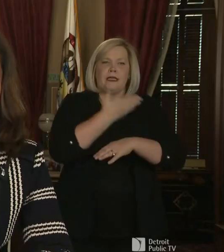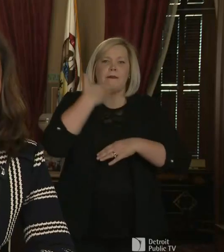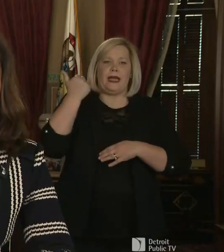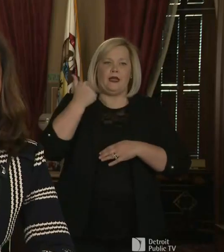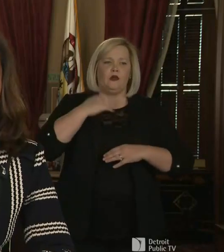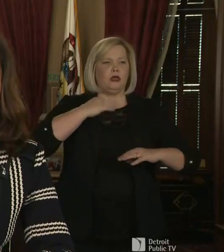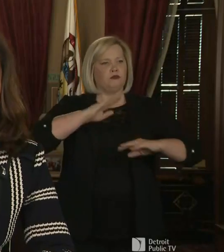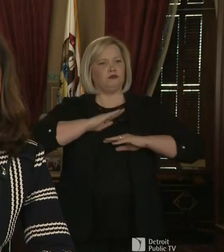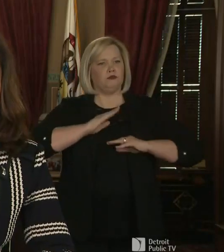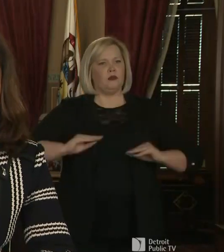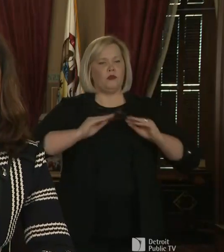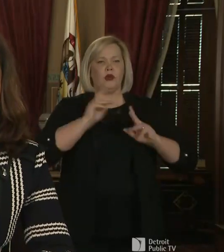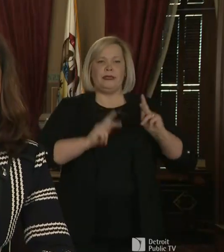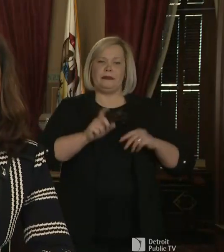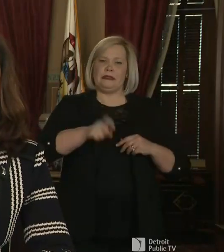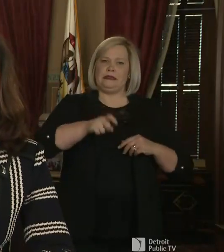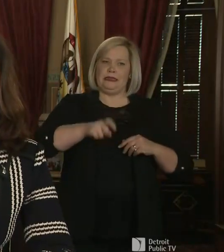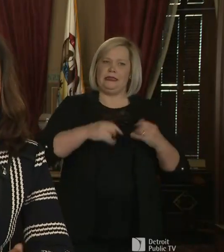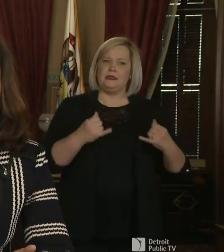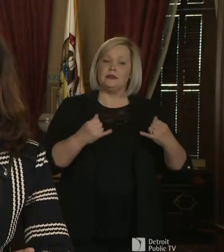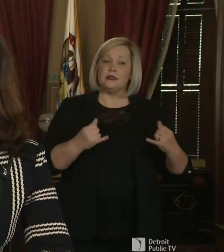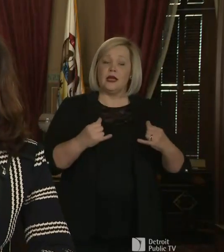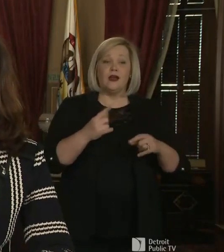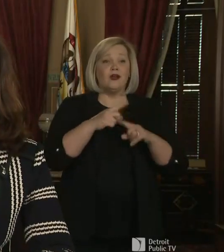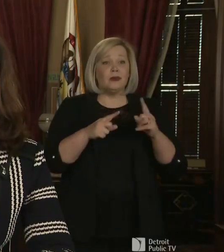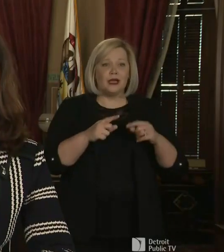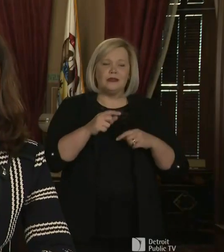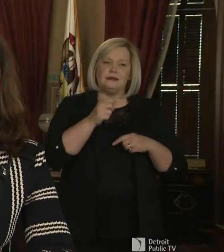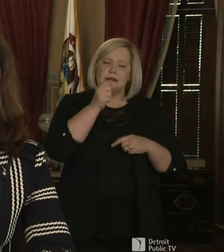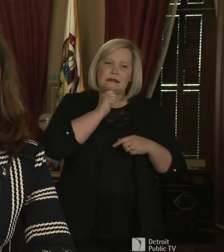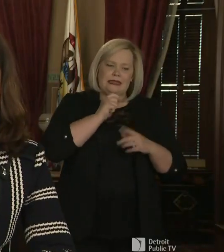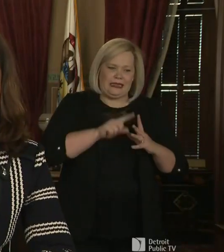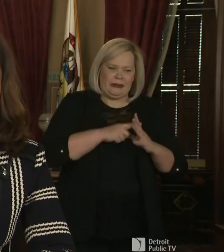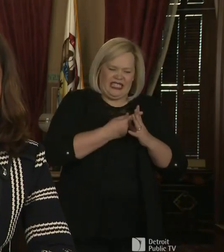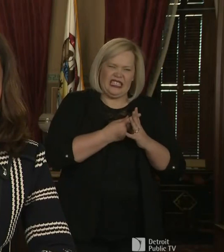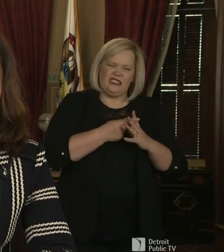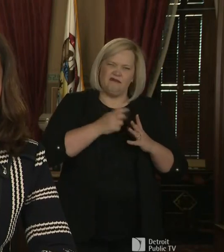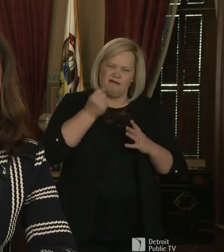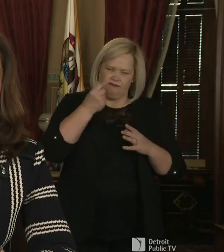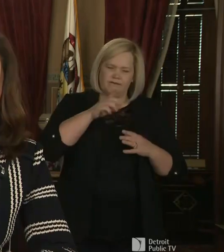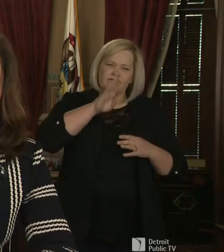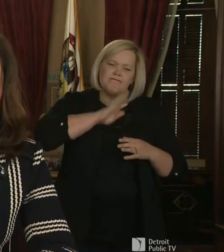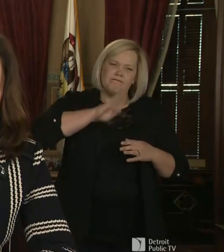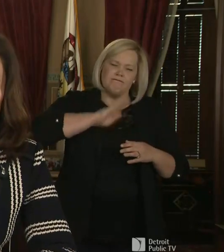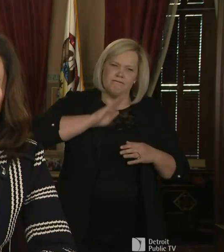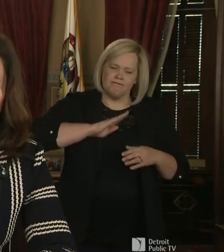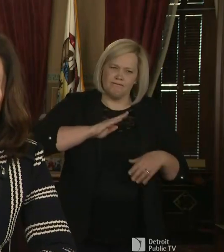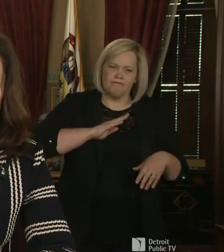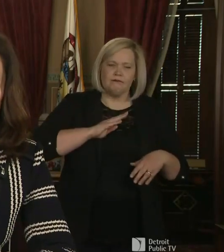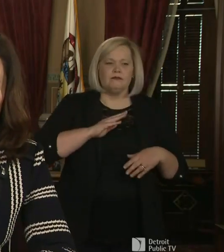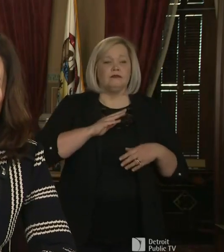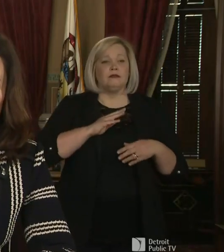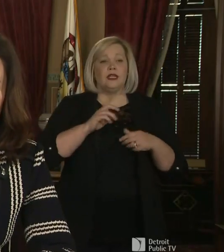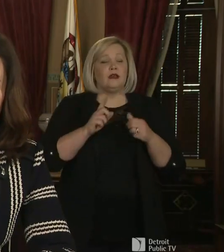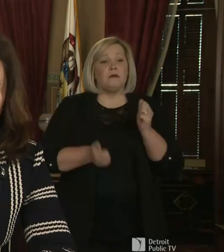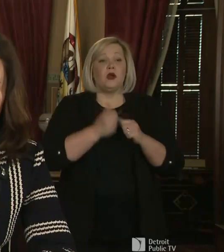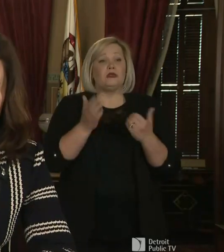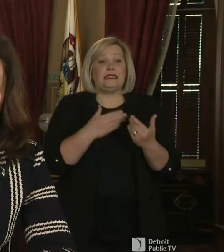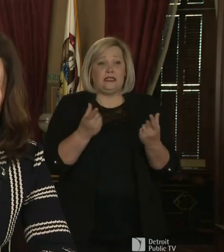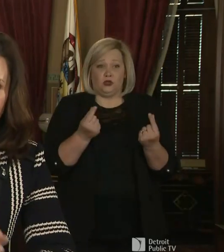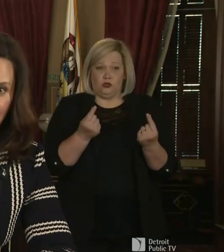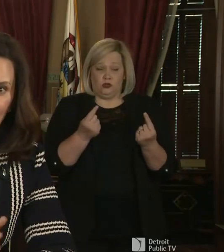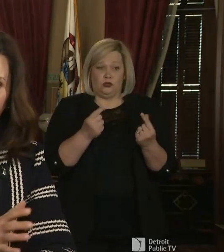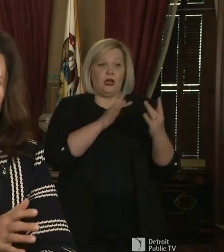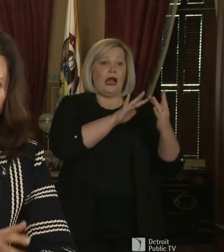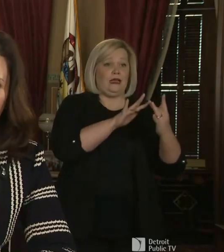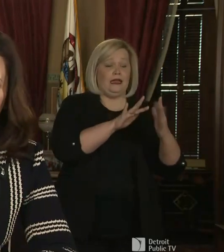needs in this time but getting through the system can be a little frustrating. The easiest way to do it is to go online